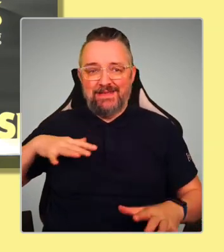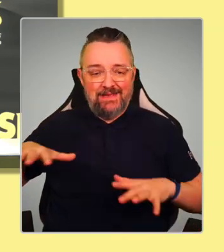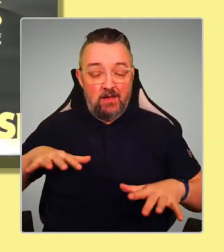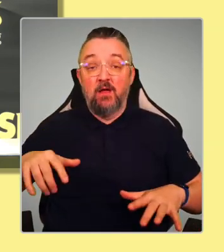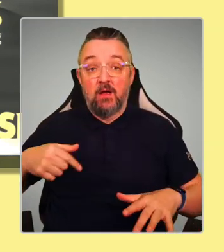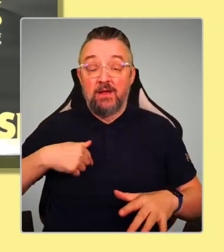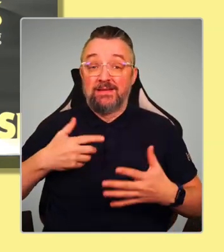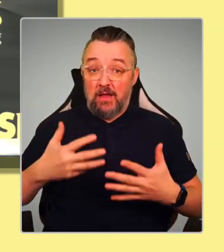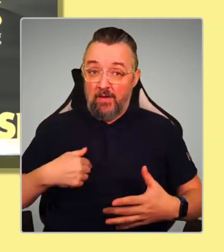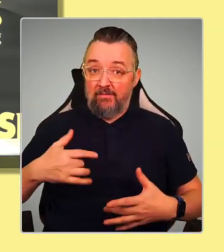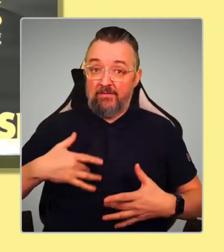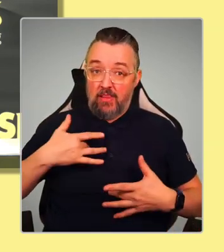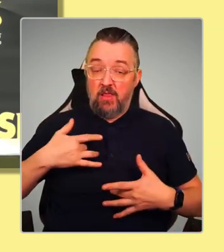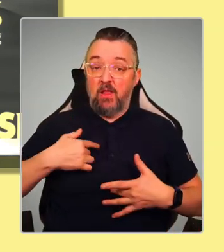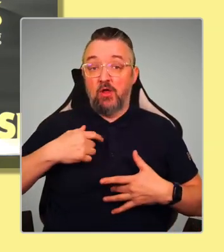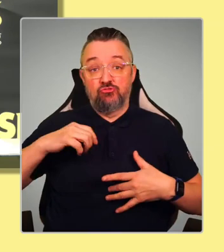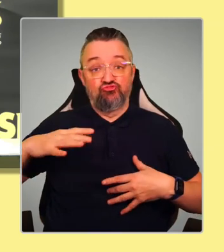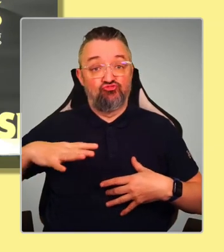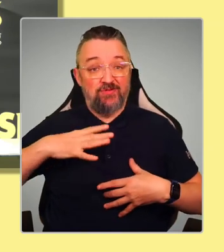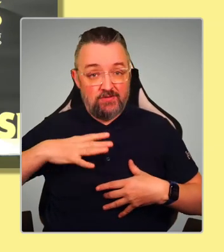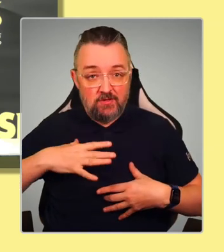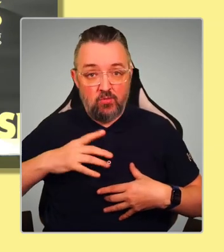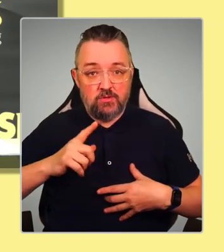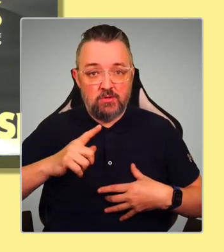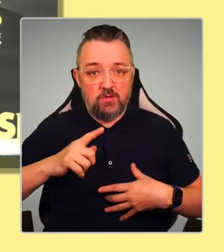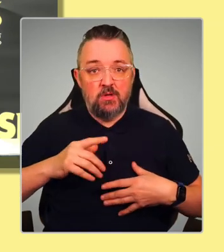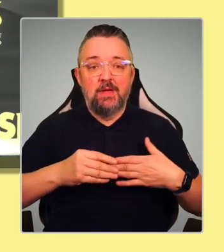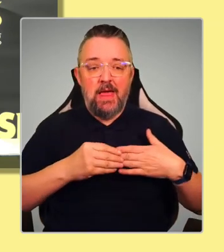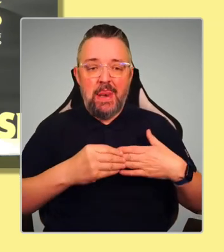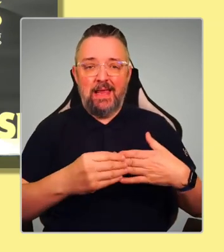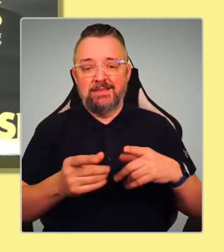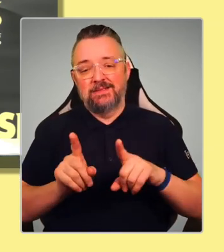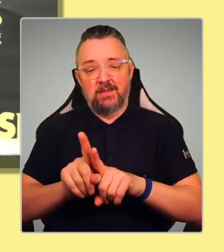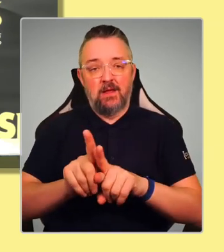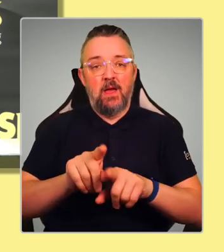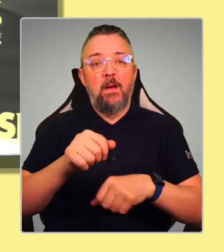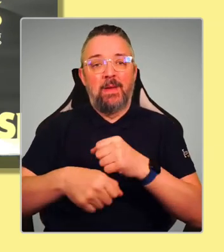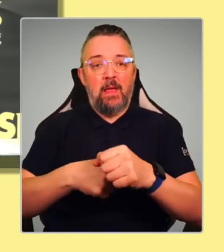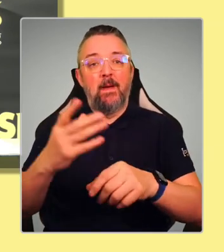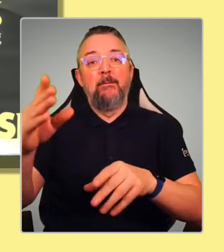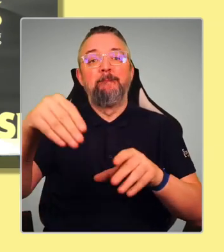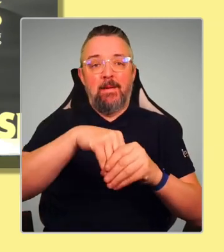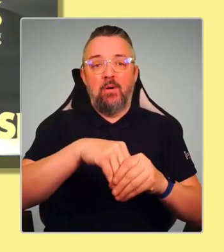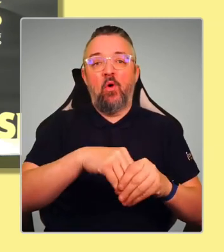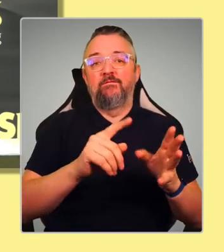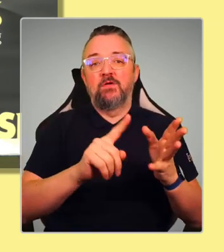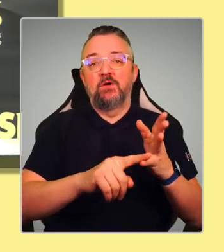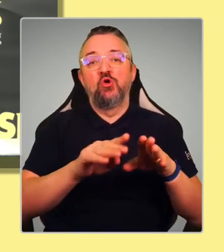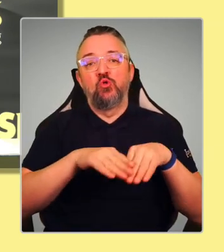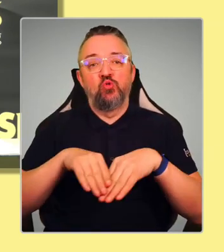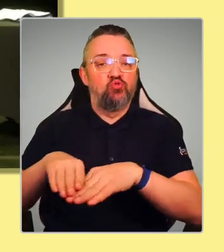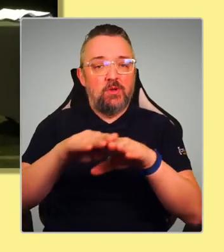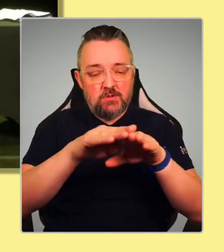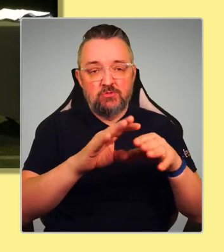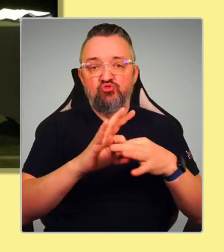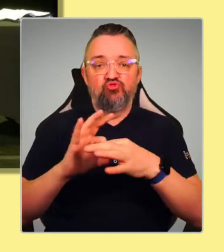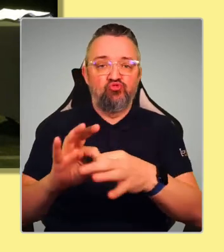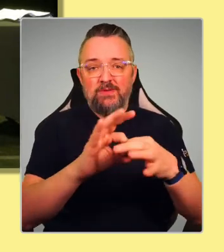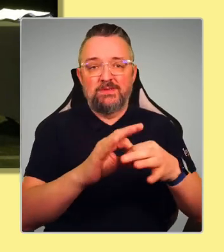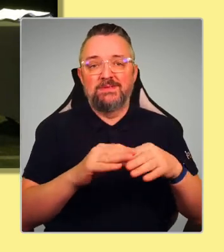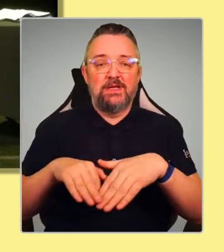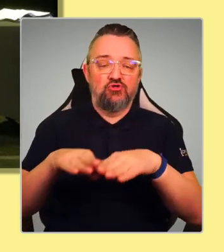to its rightful place, which is a member of the United Nations. Thanks, Ash. Kate?